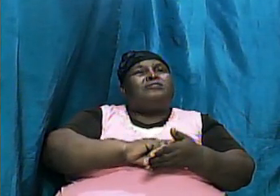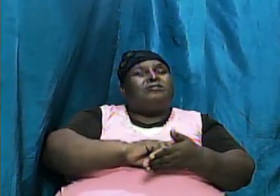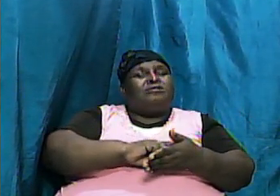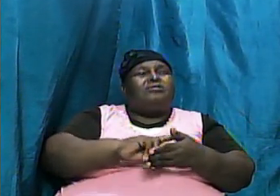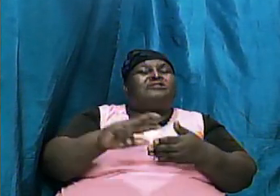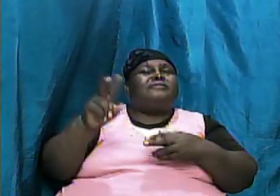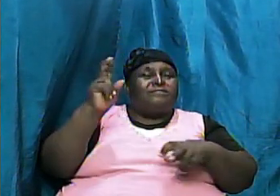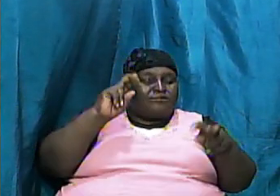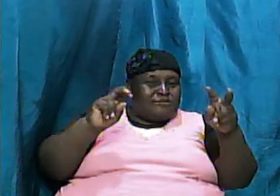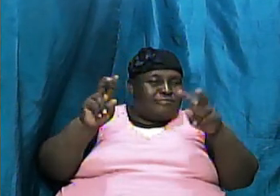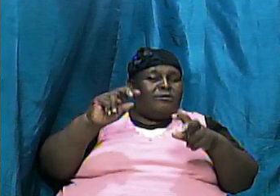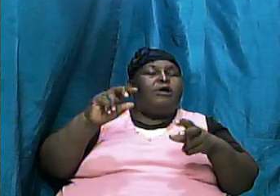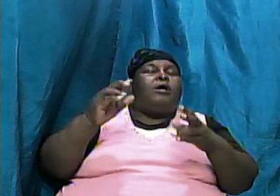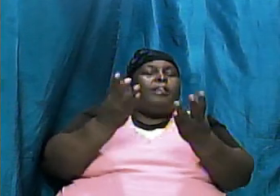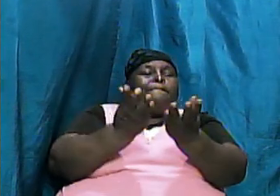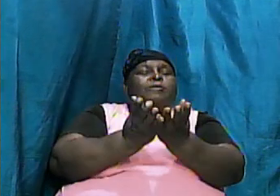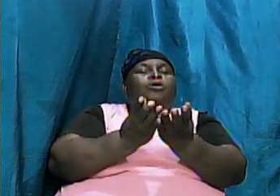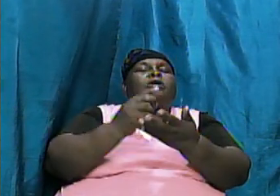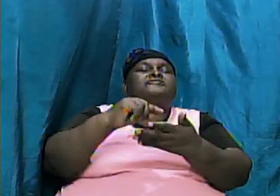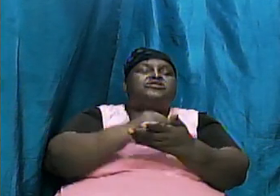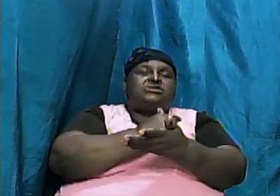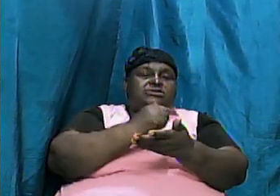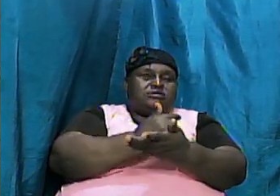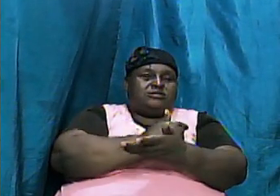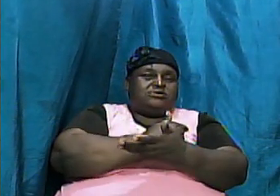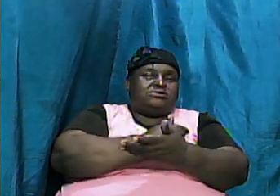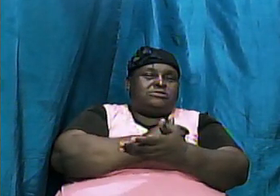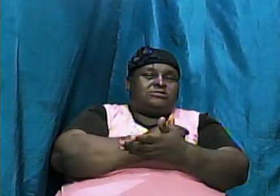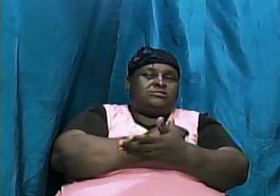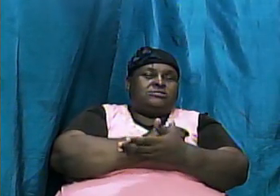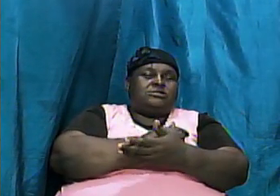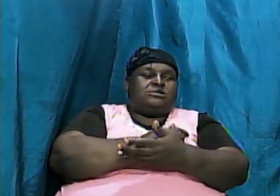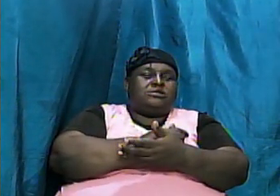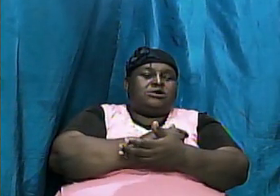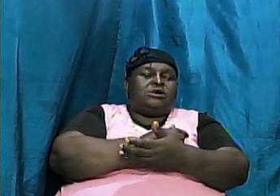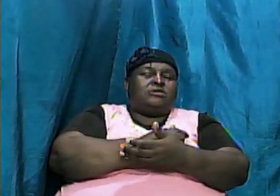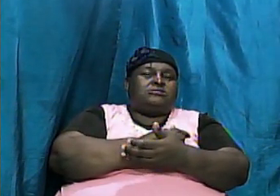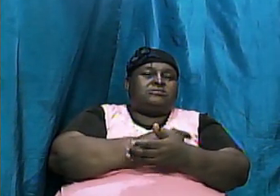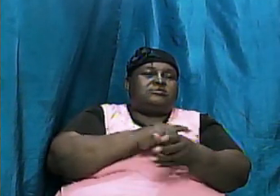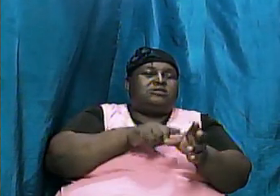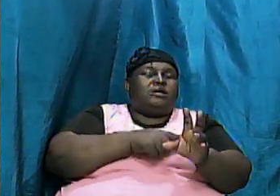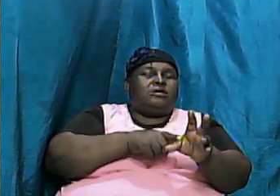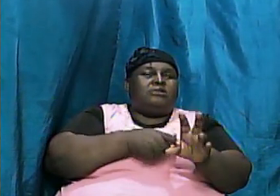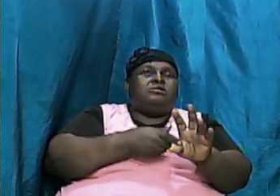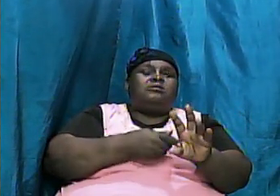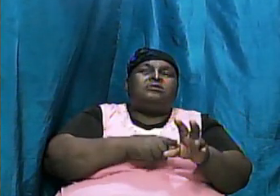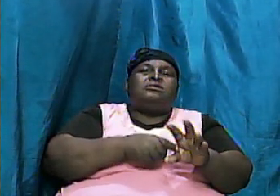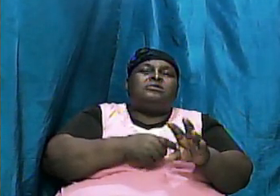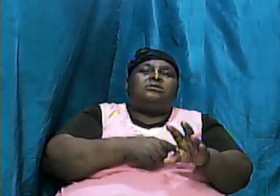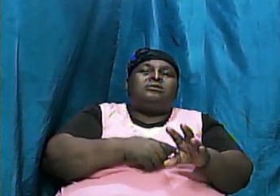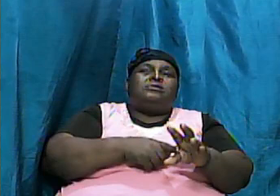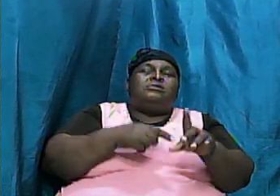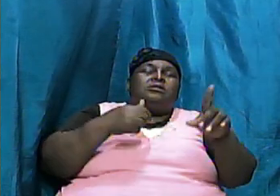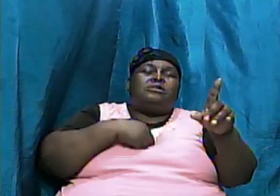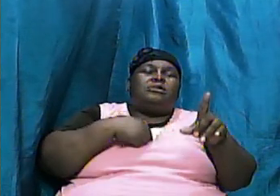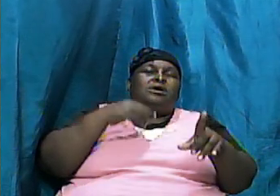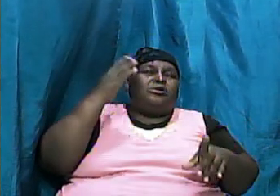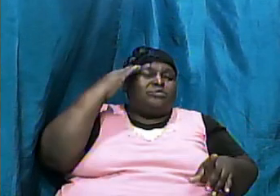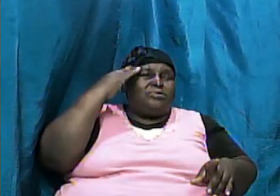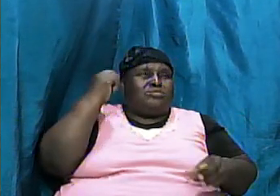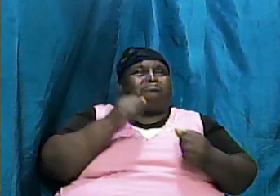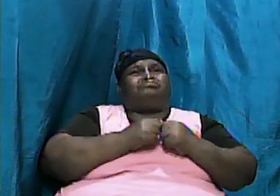and then after that we start to drill down and look at some things that I know will blow